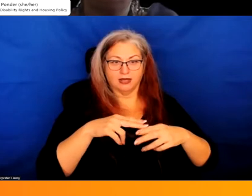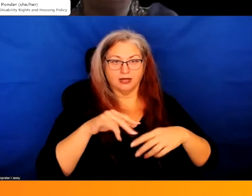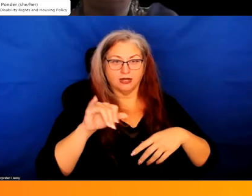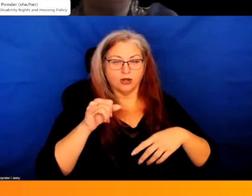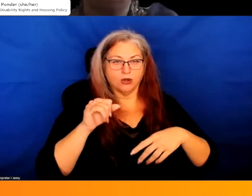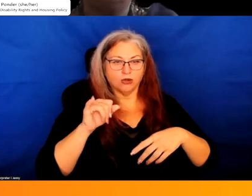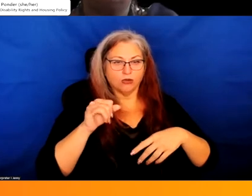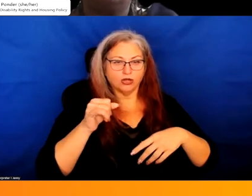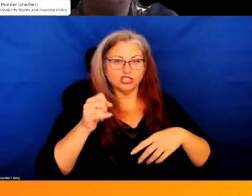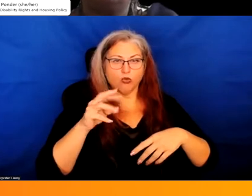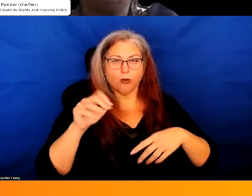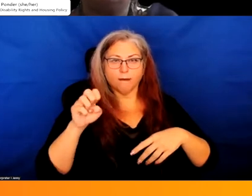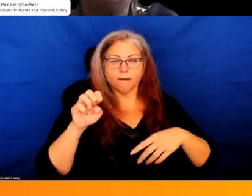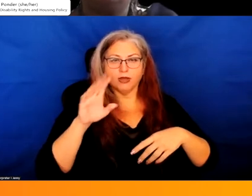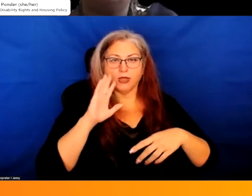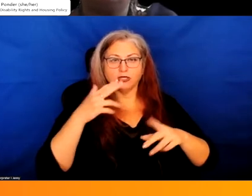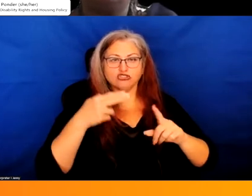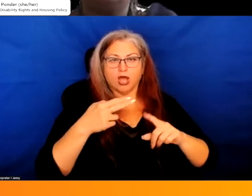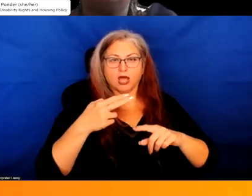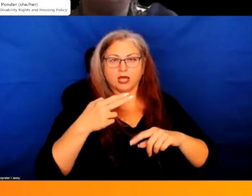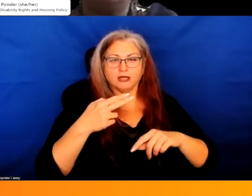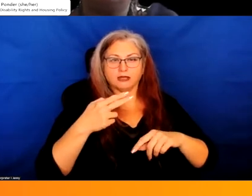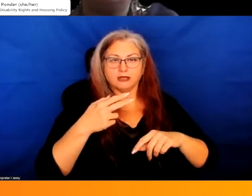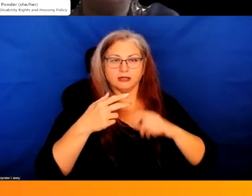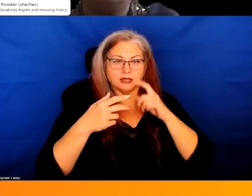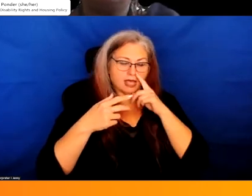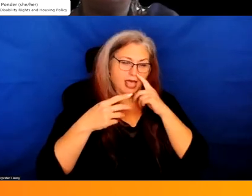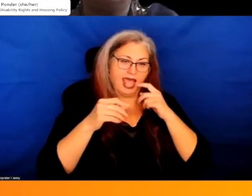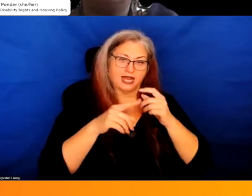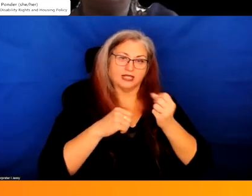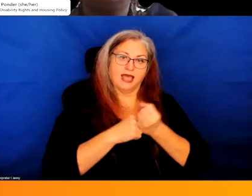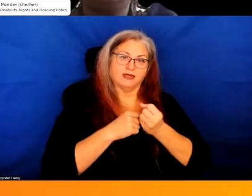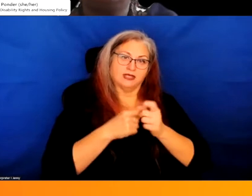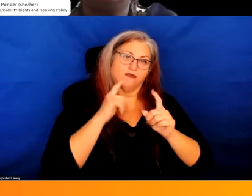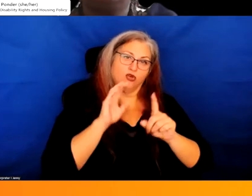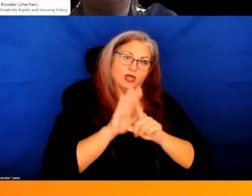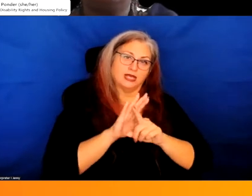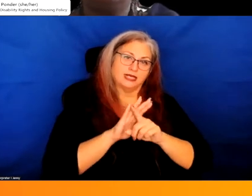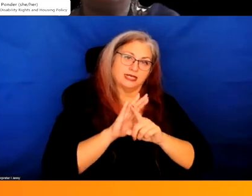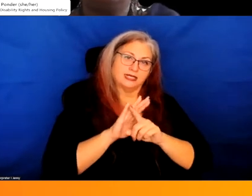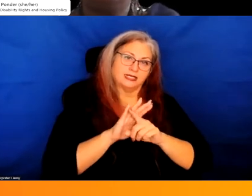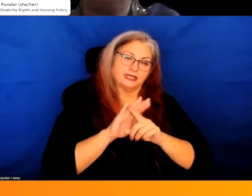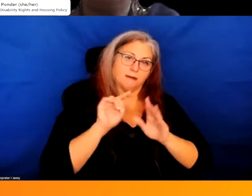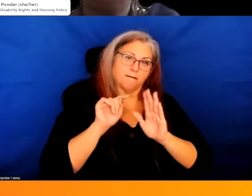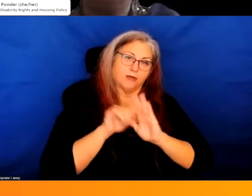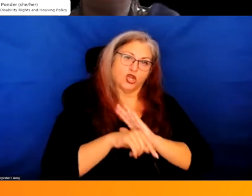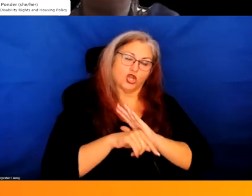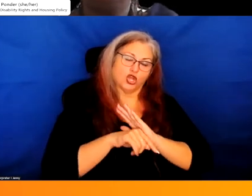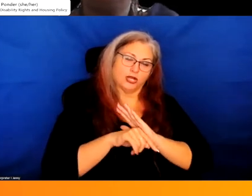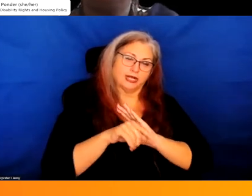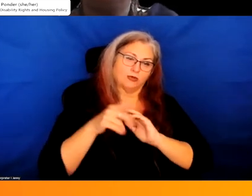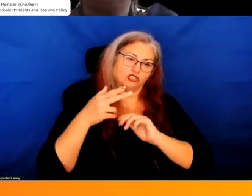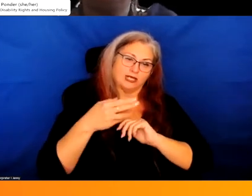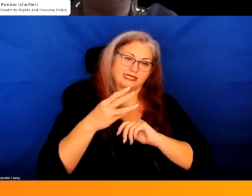shot 16 times. And advocacy around his murder really